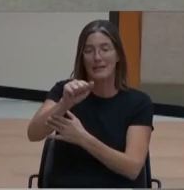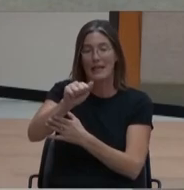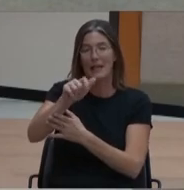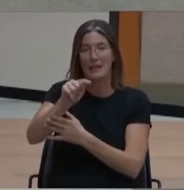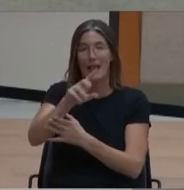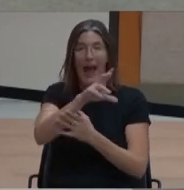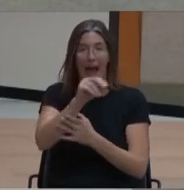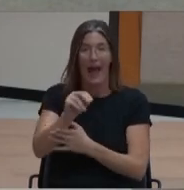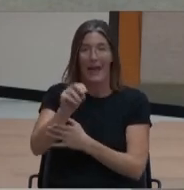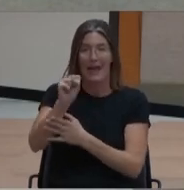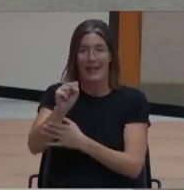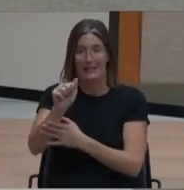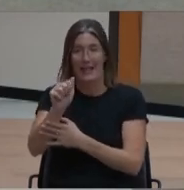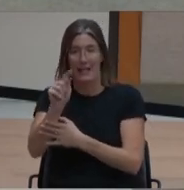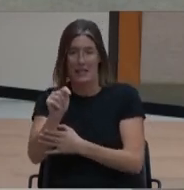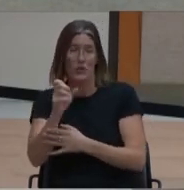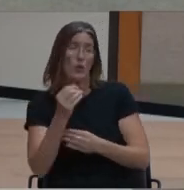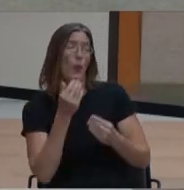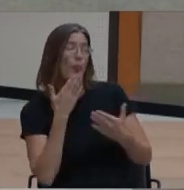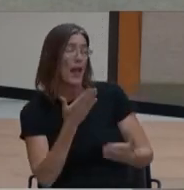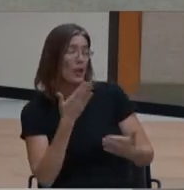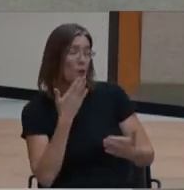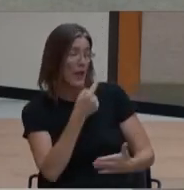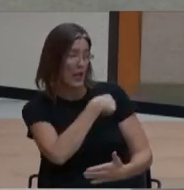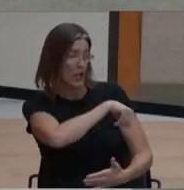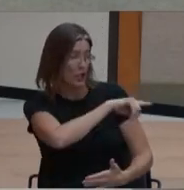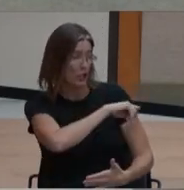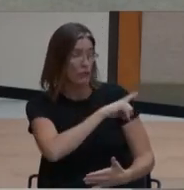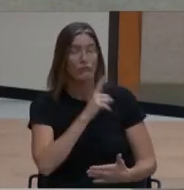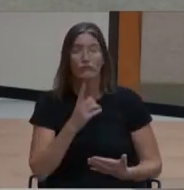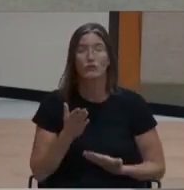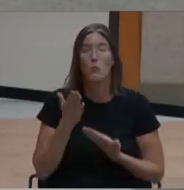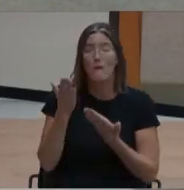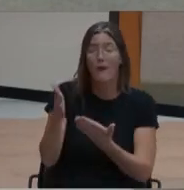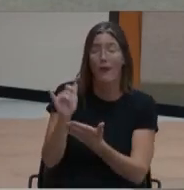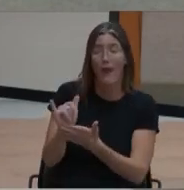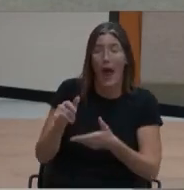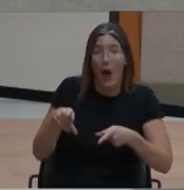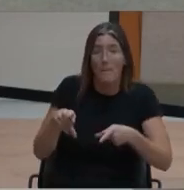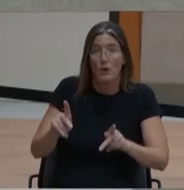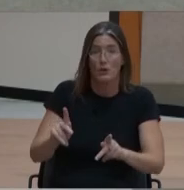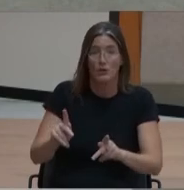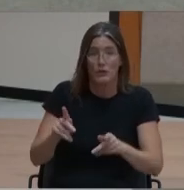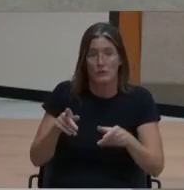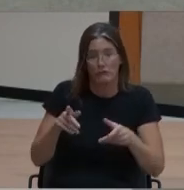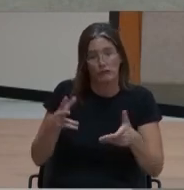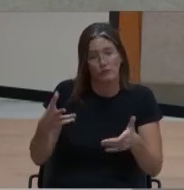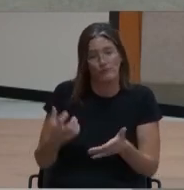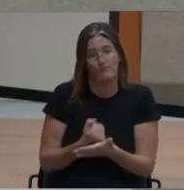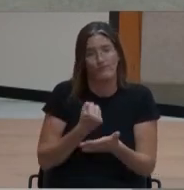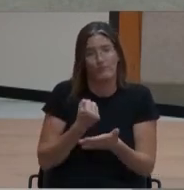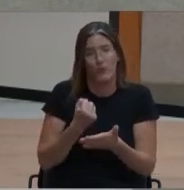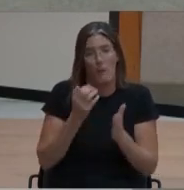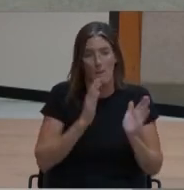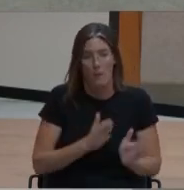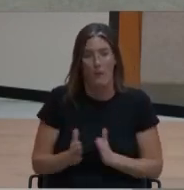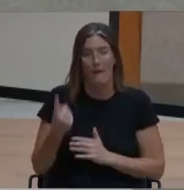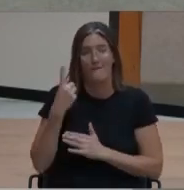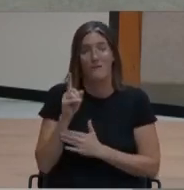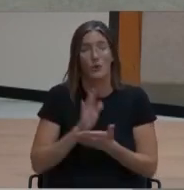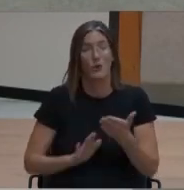providing this opportunity for our students as they prepare for college and for your continued support.